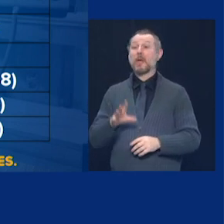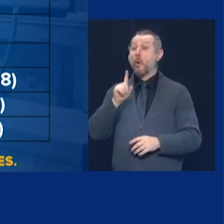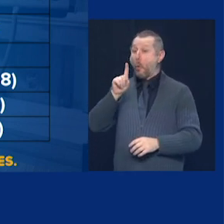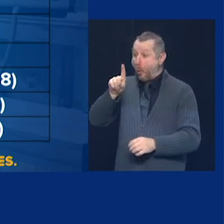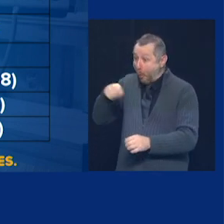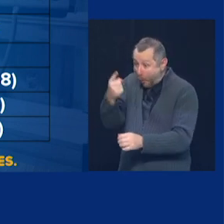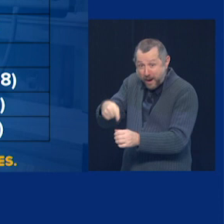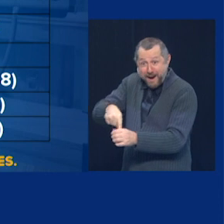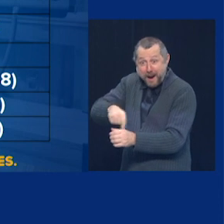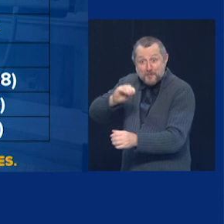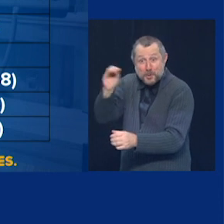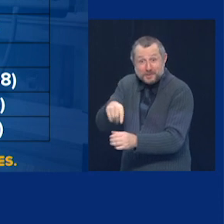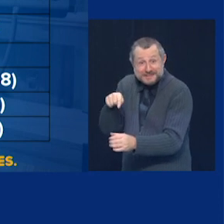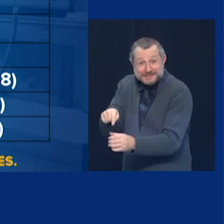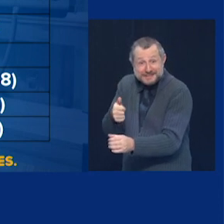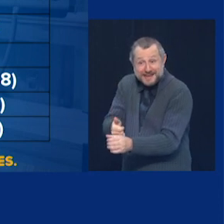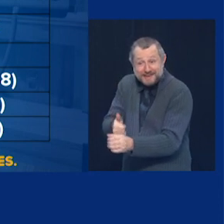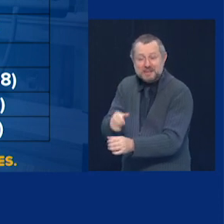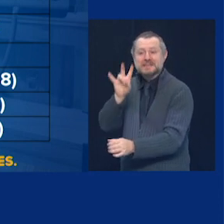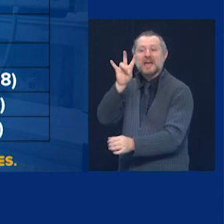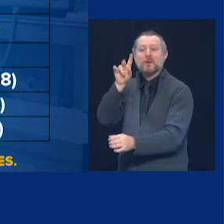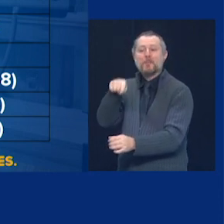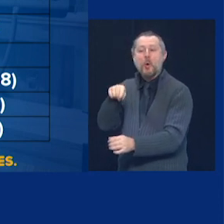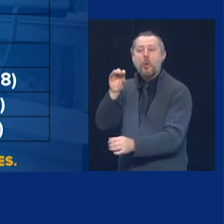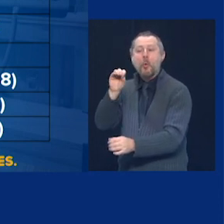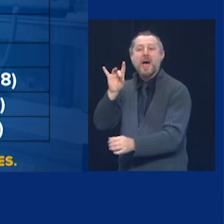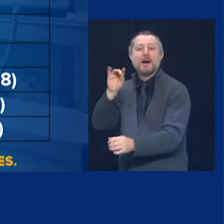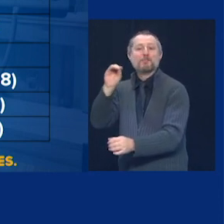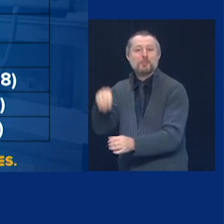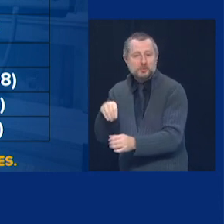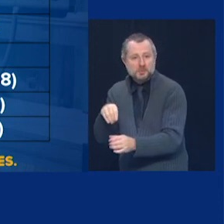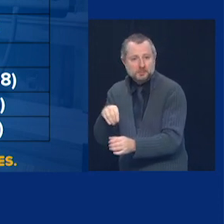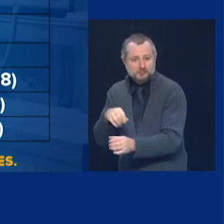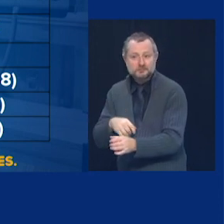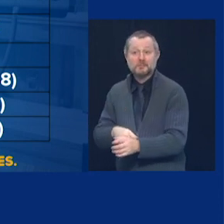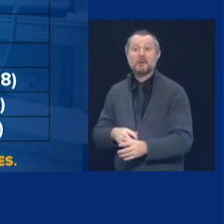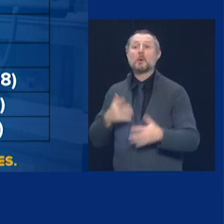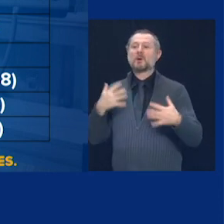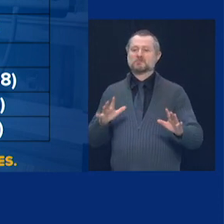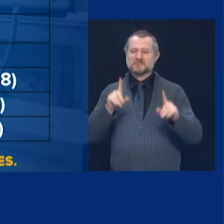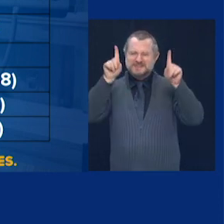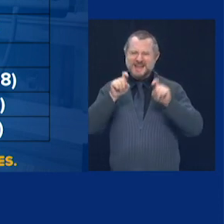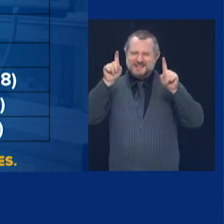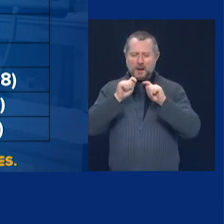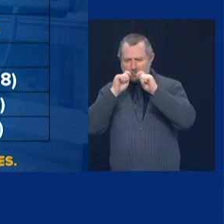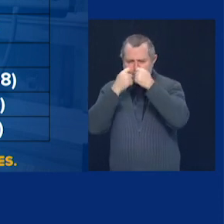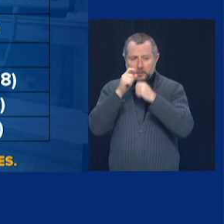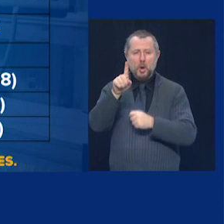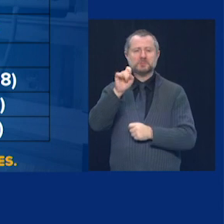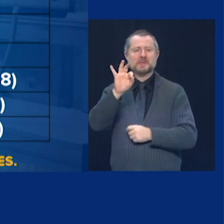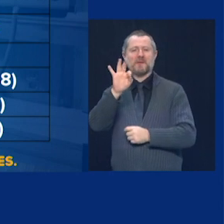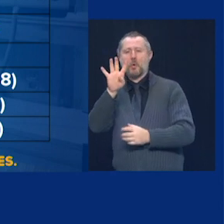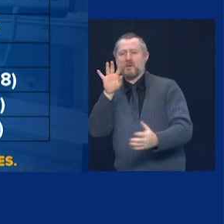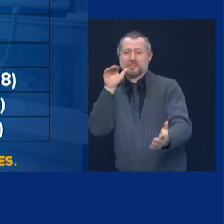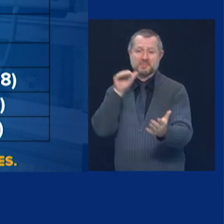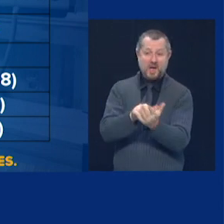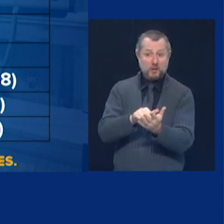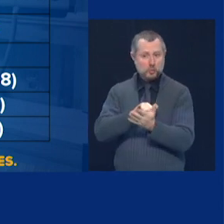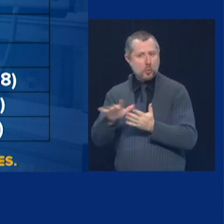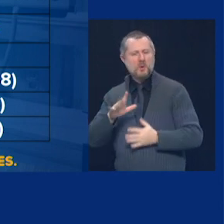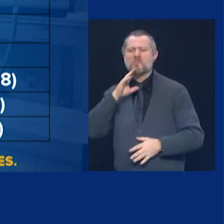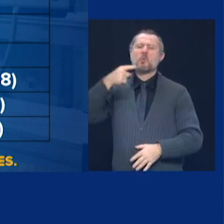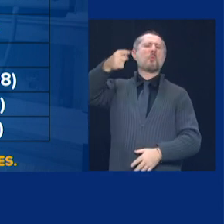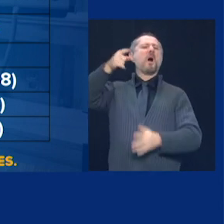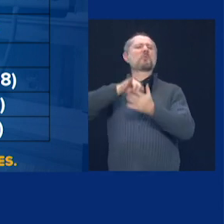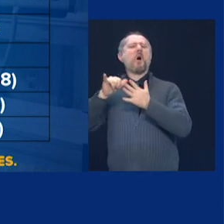zones is 7%. We did 194,000 tests. Again, New York does more testing than any other